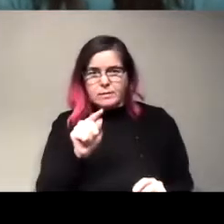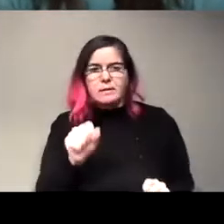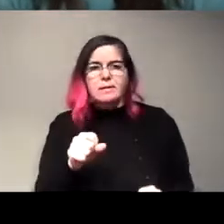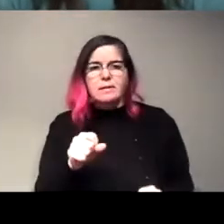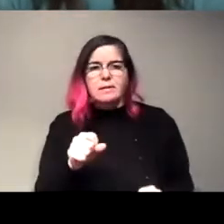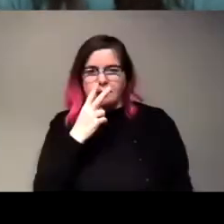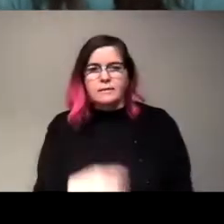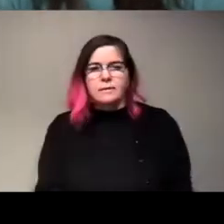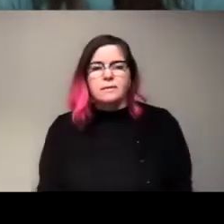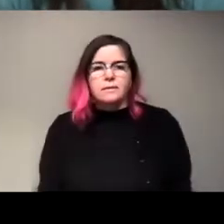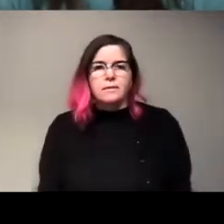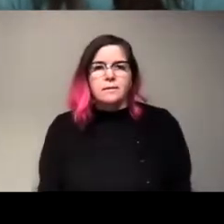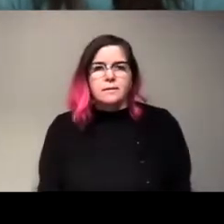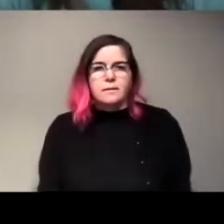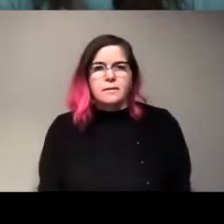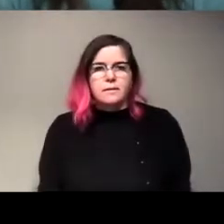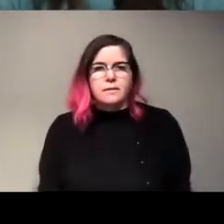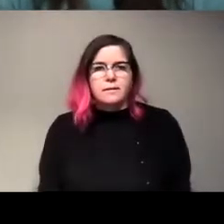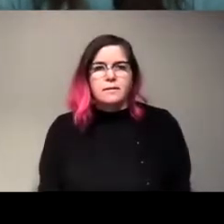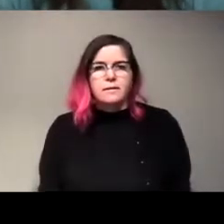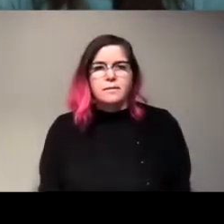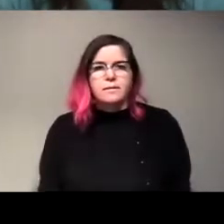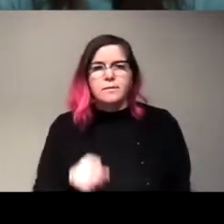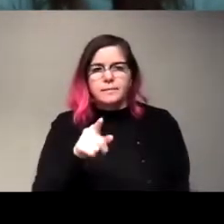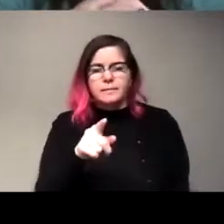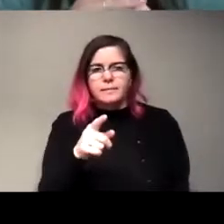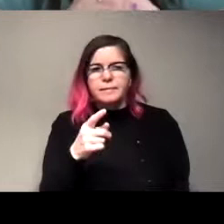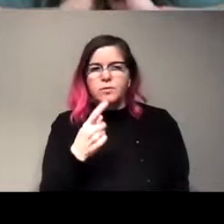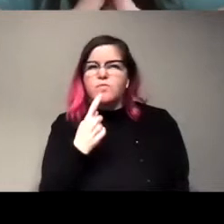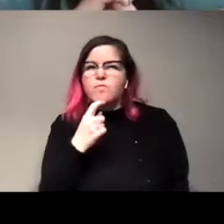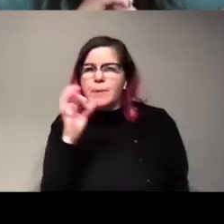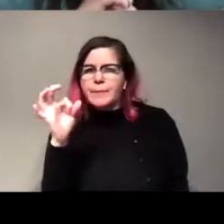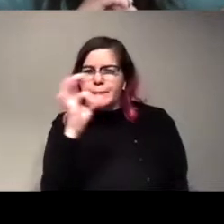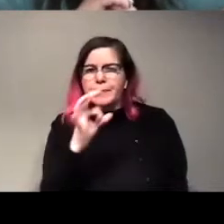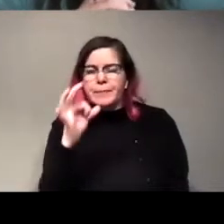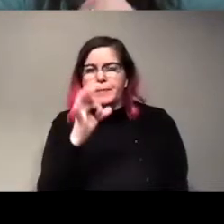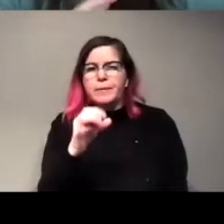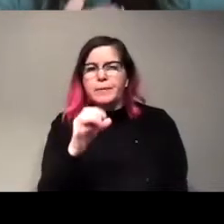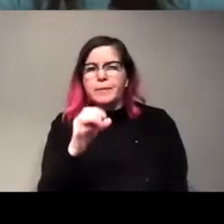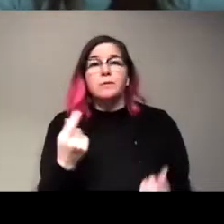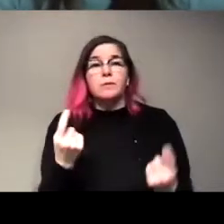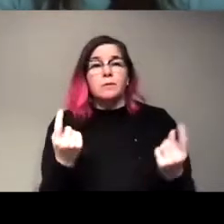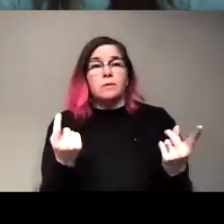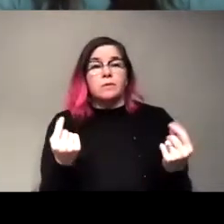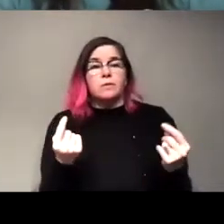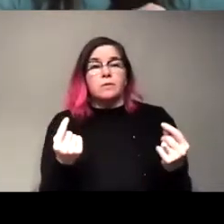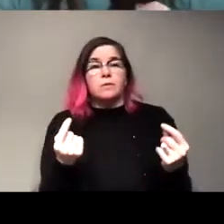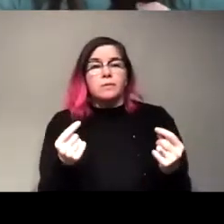We can see your little arrow. Okay, cool. And so we, what we do is we put